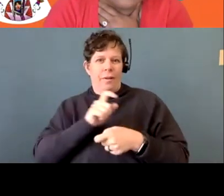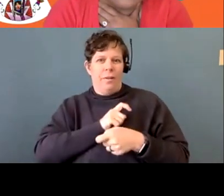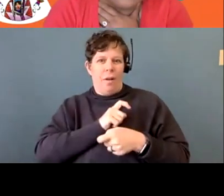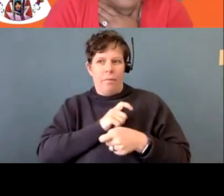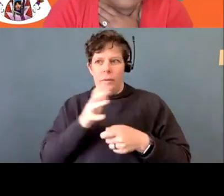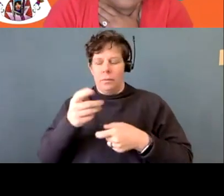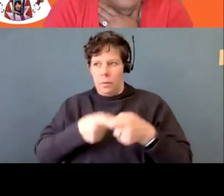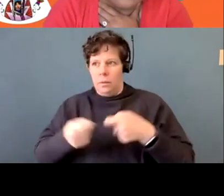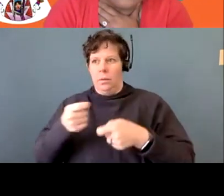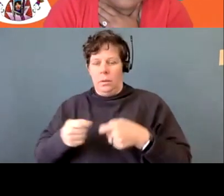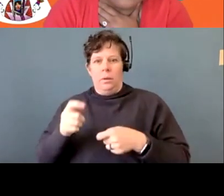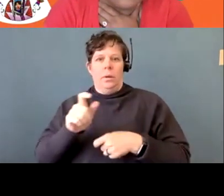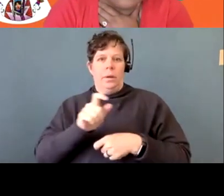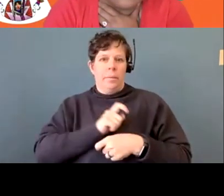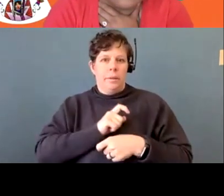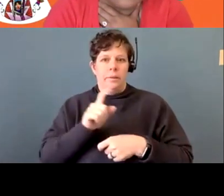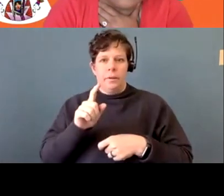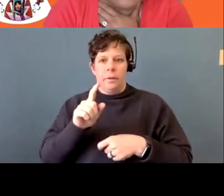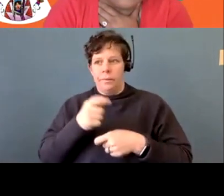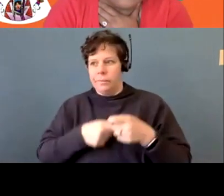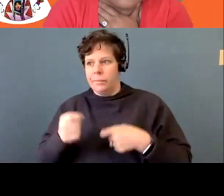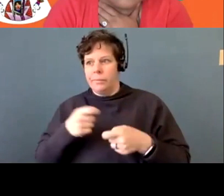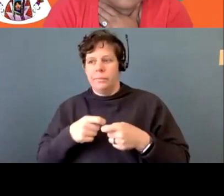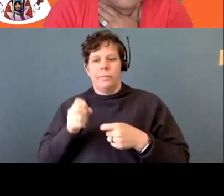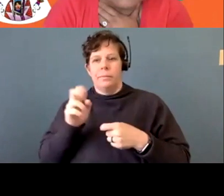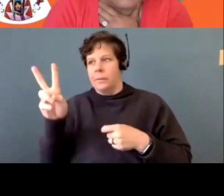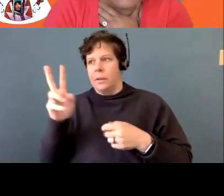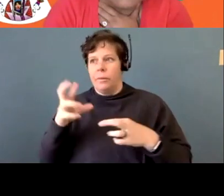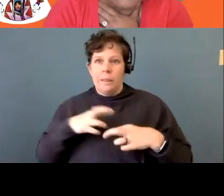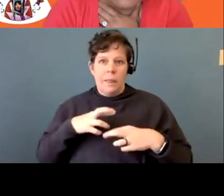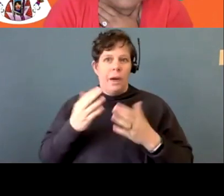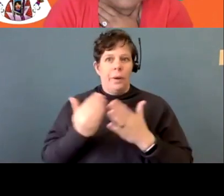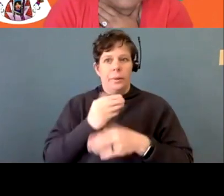uh, police officers that turn over. And so, um,